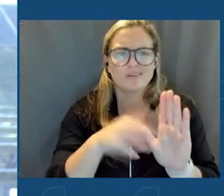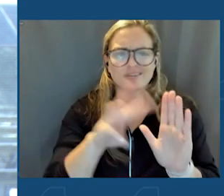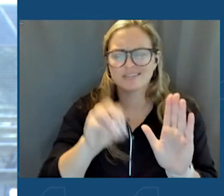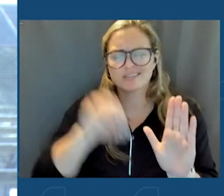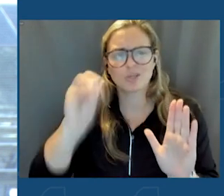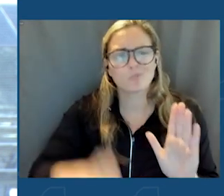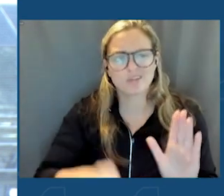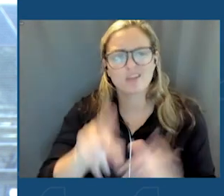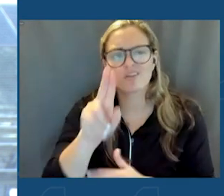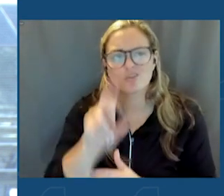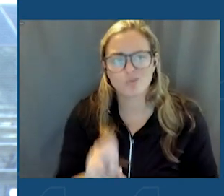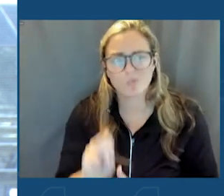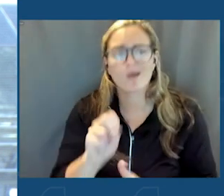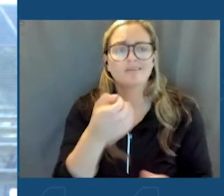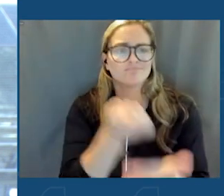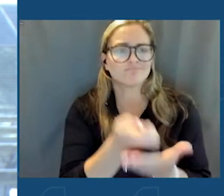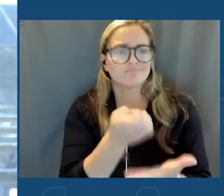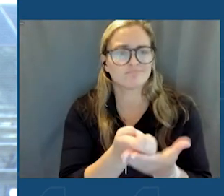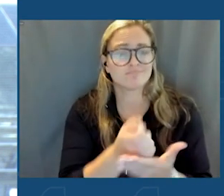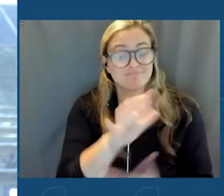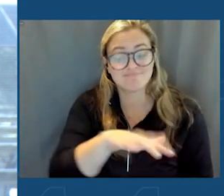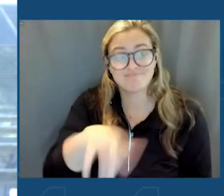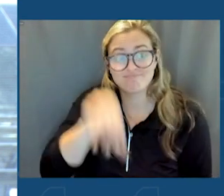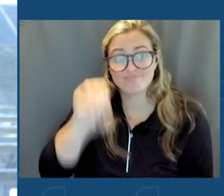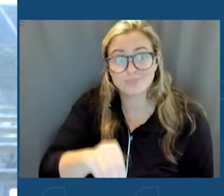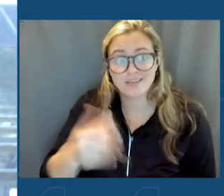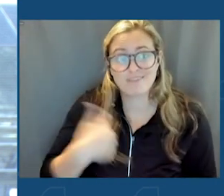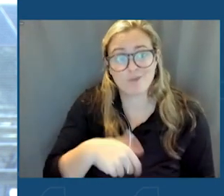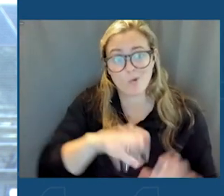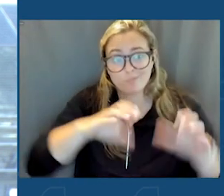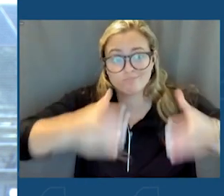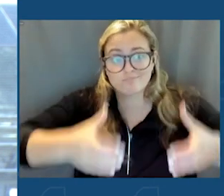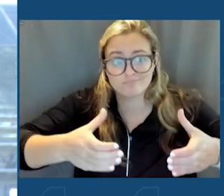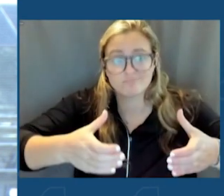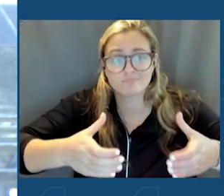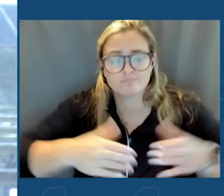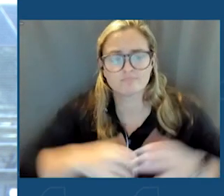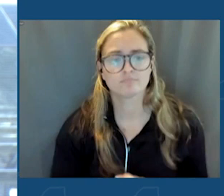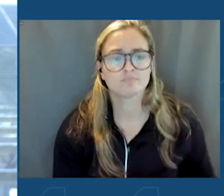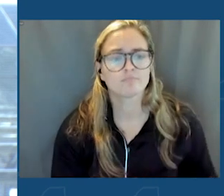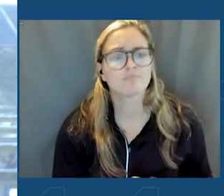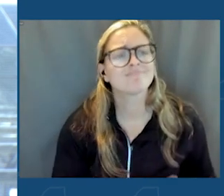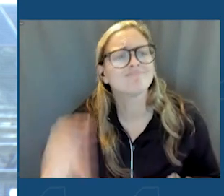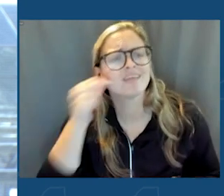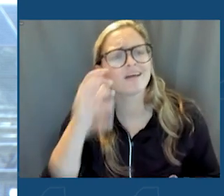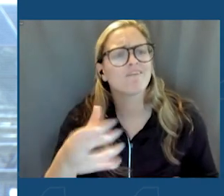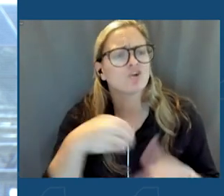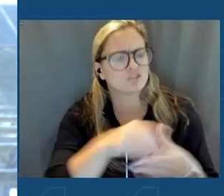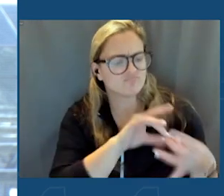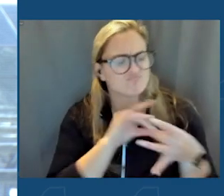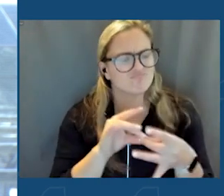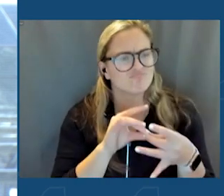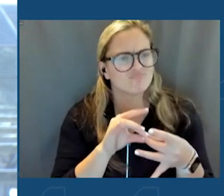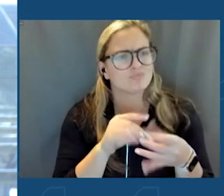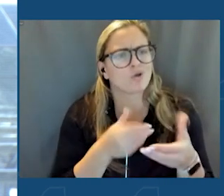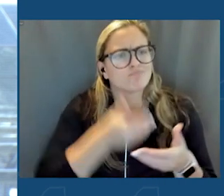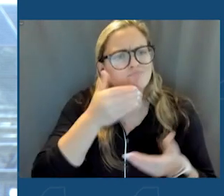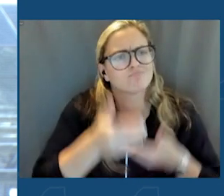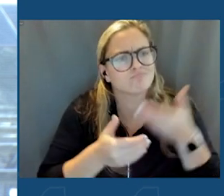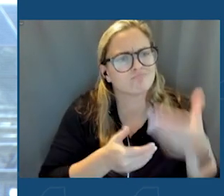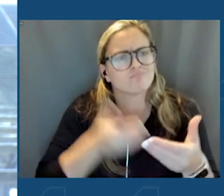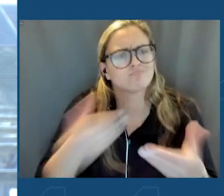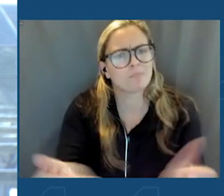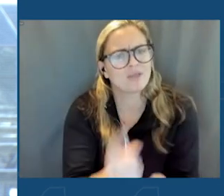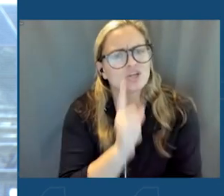and 55 percent of the population. Governors in the Alliance are taking ambitious steps to make sure that we meet our